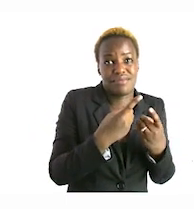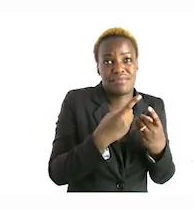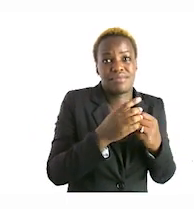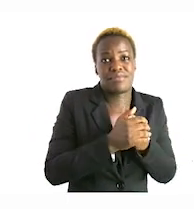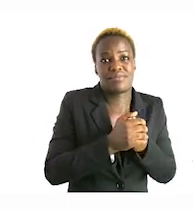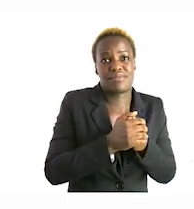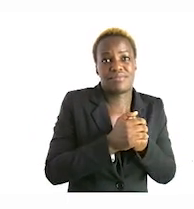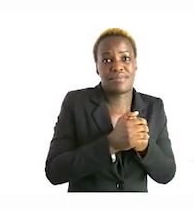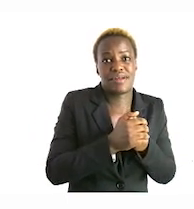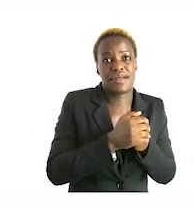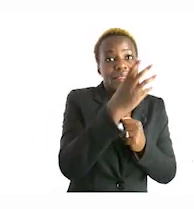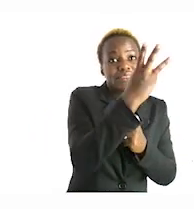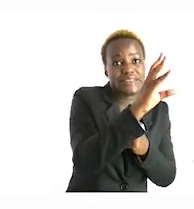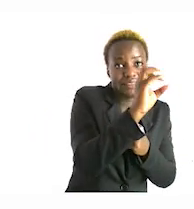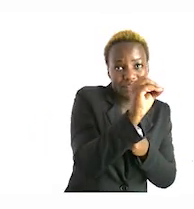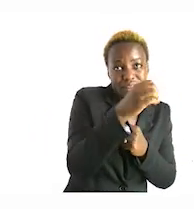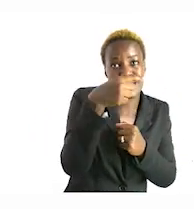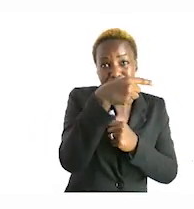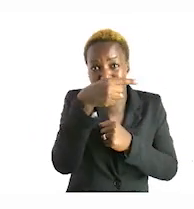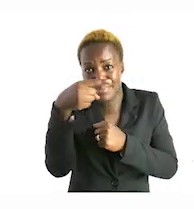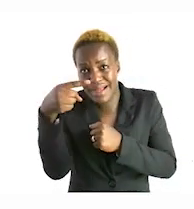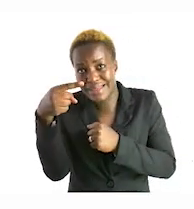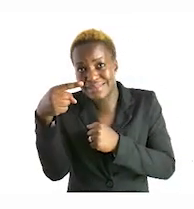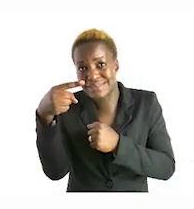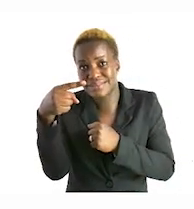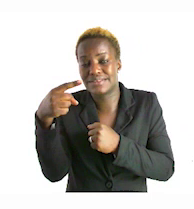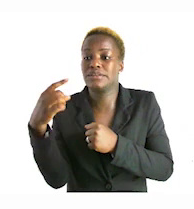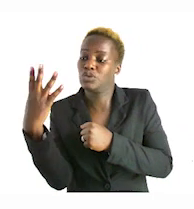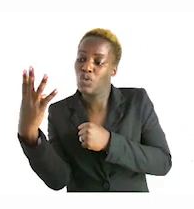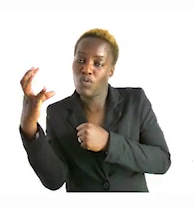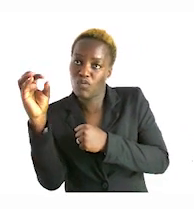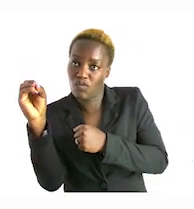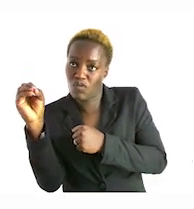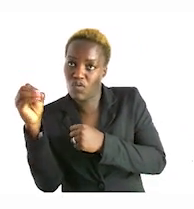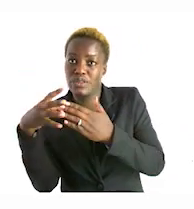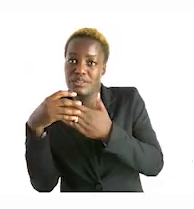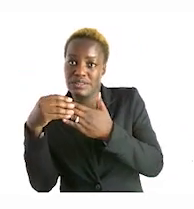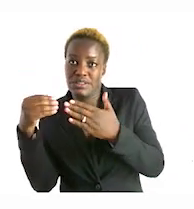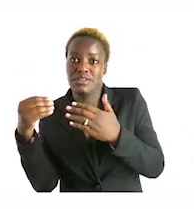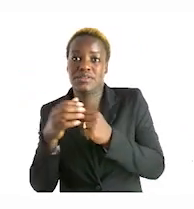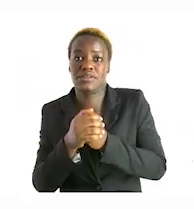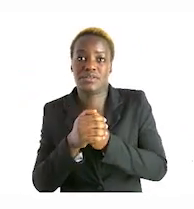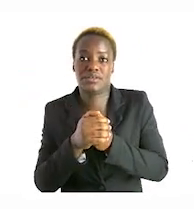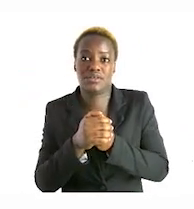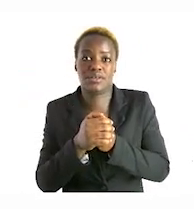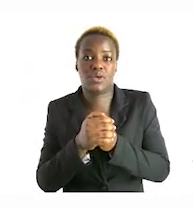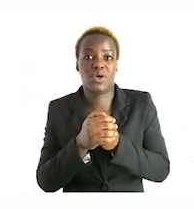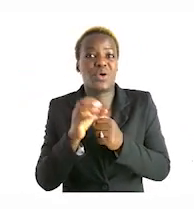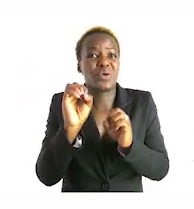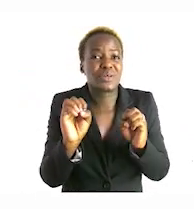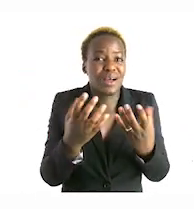minus the art activity which is 40 namibian dollar and then you will have the total